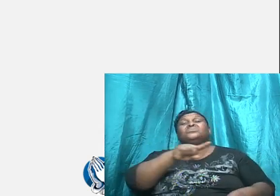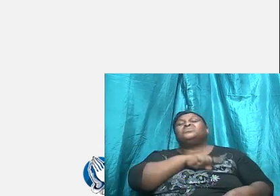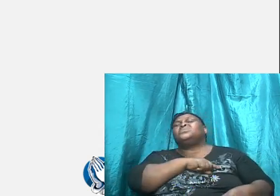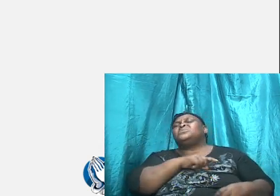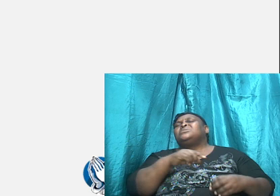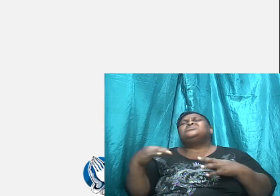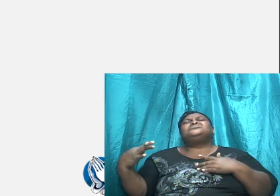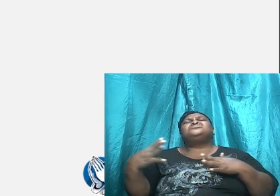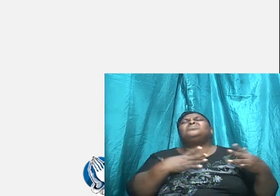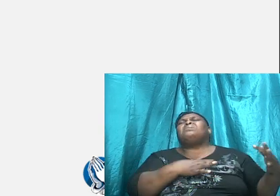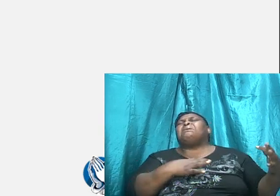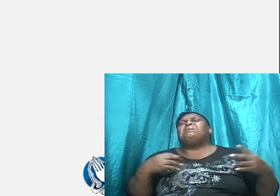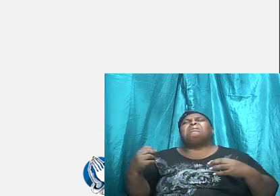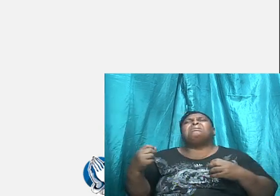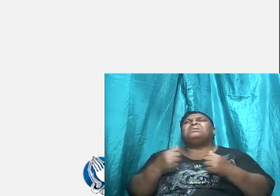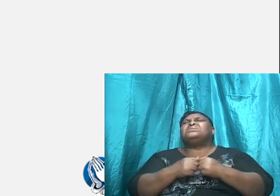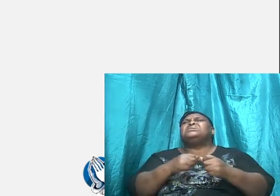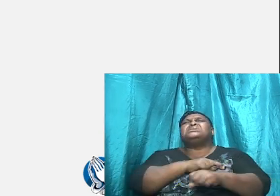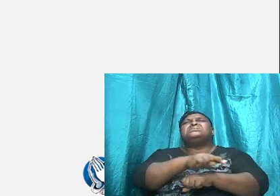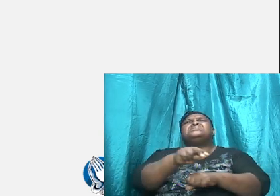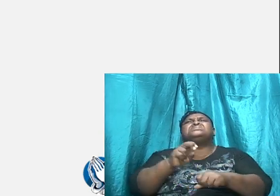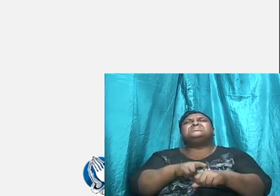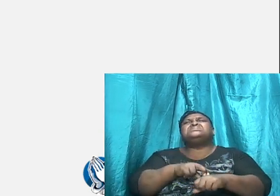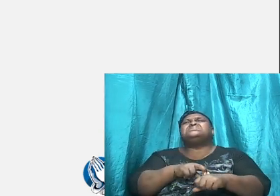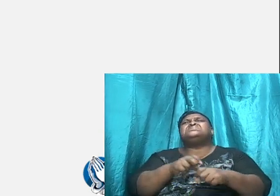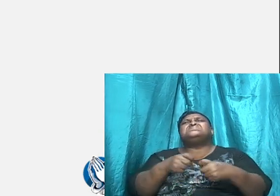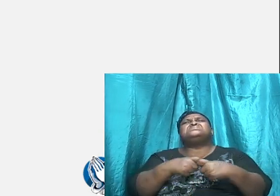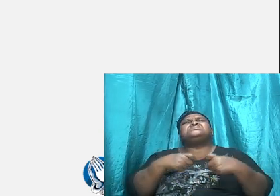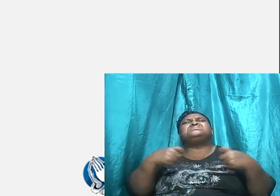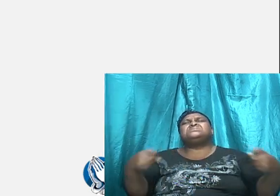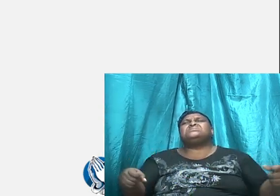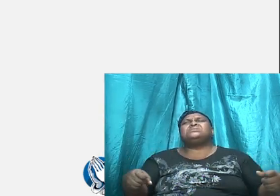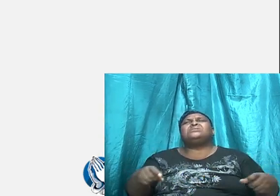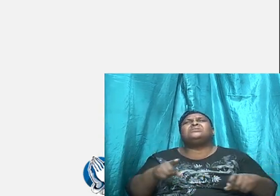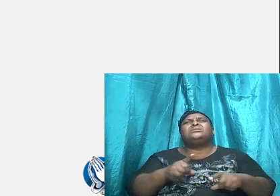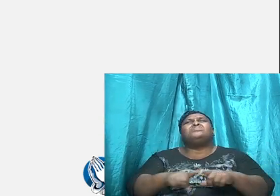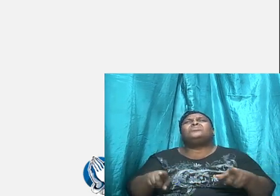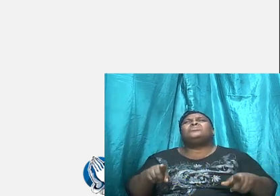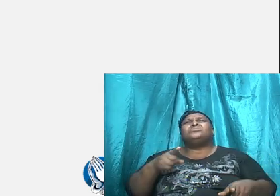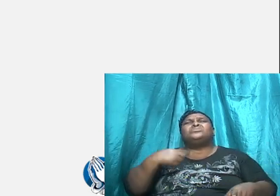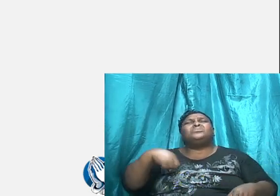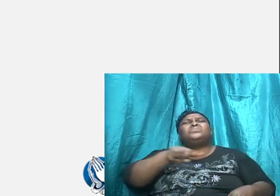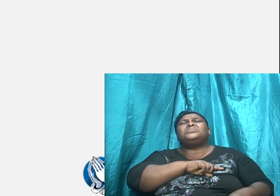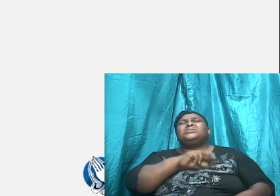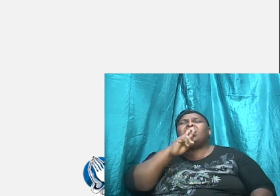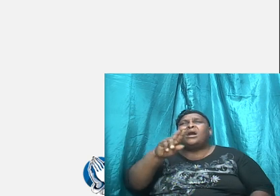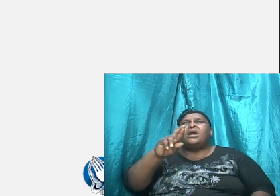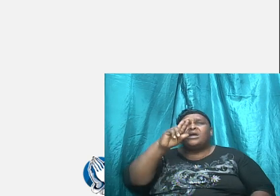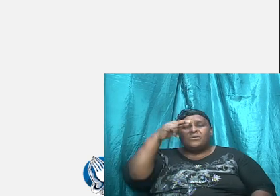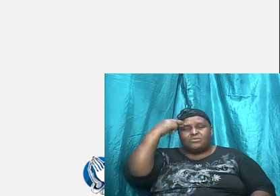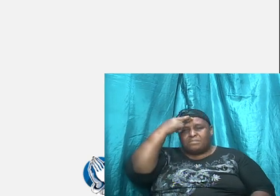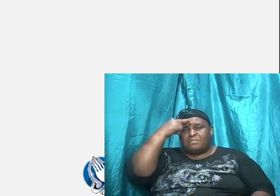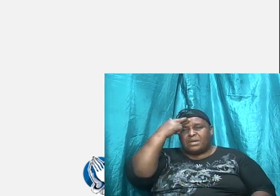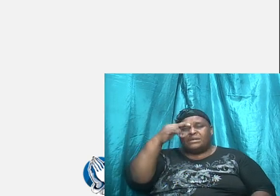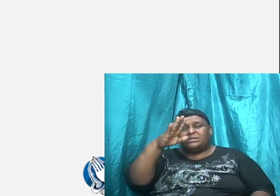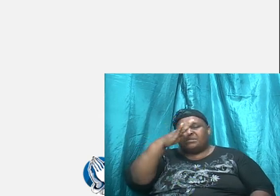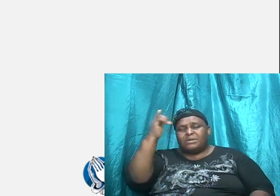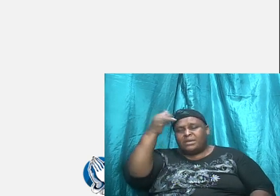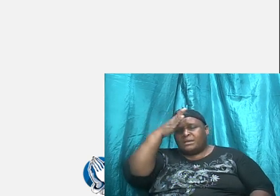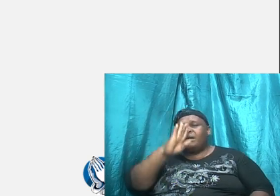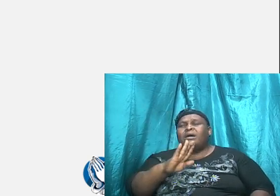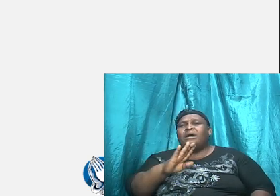nature of sin, but we are reminded by God, that we are called,